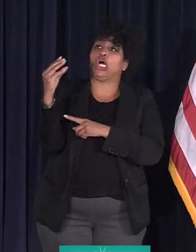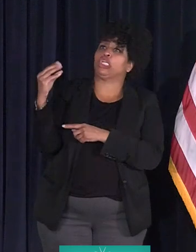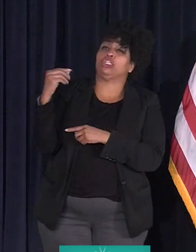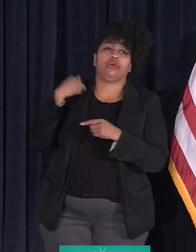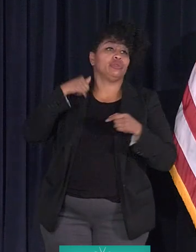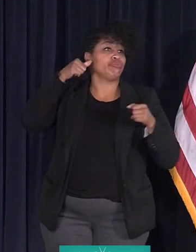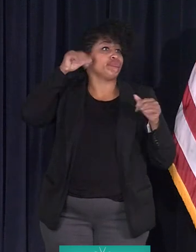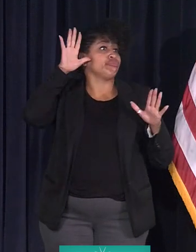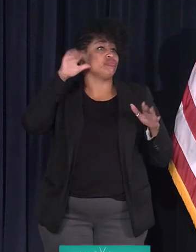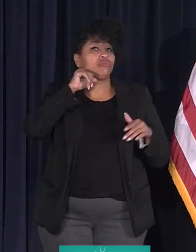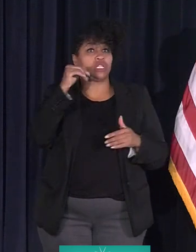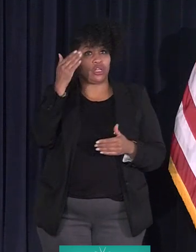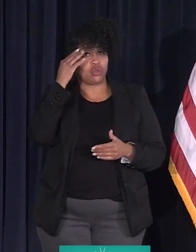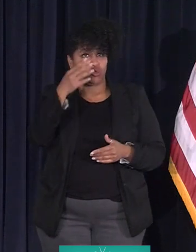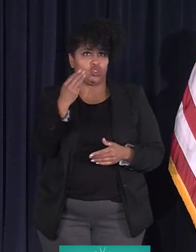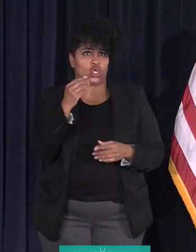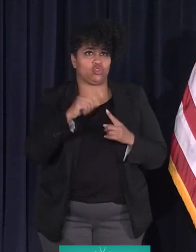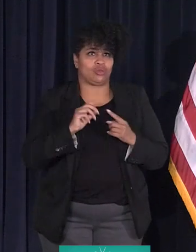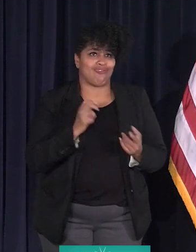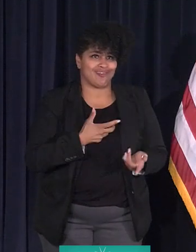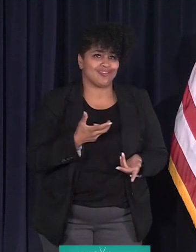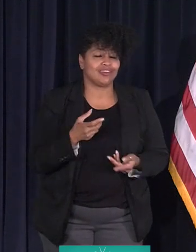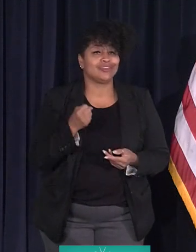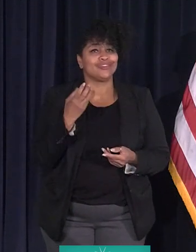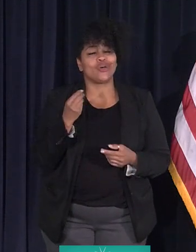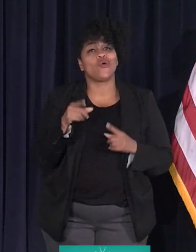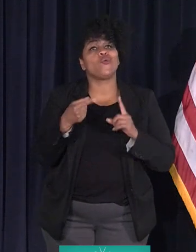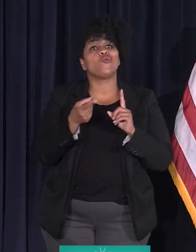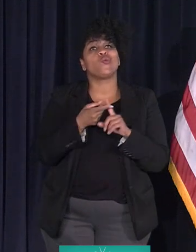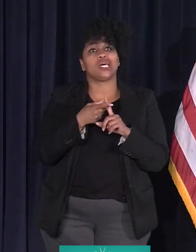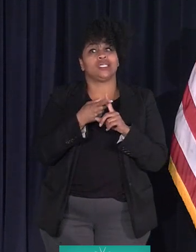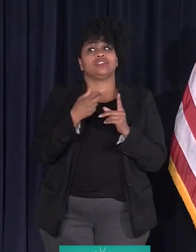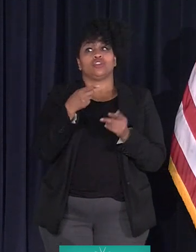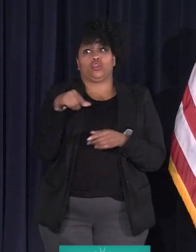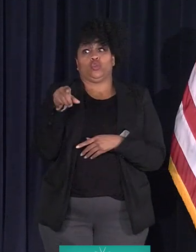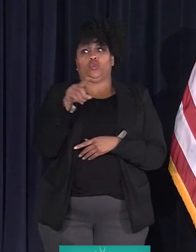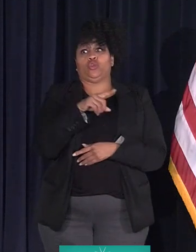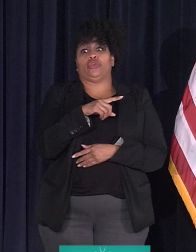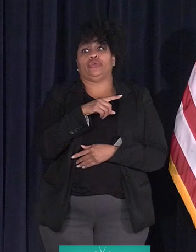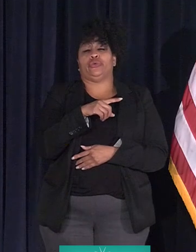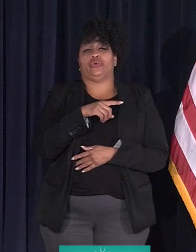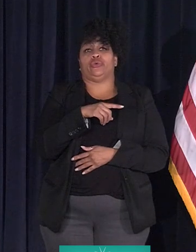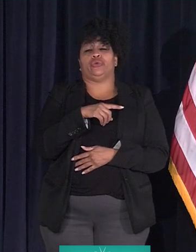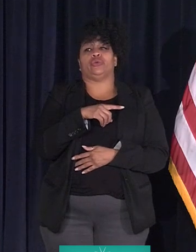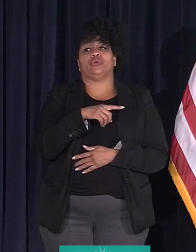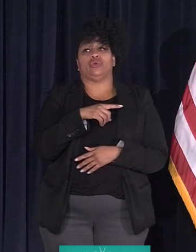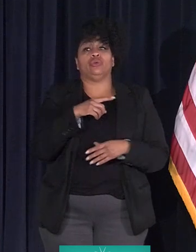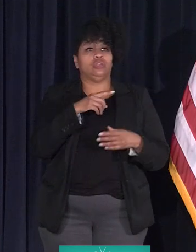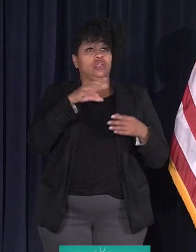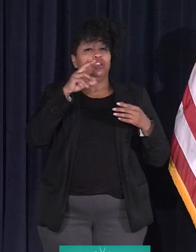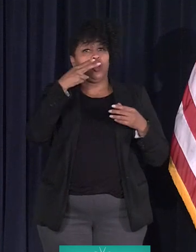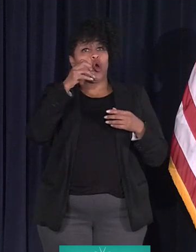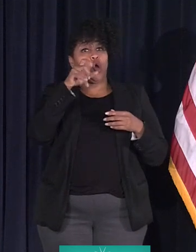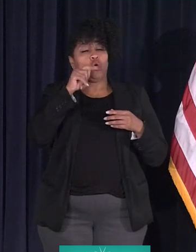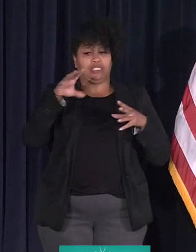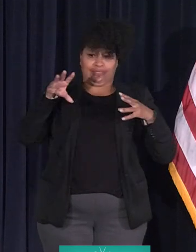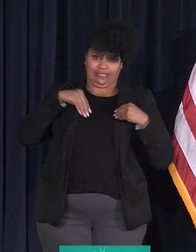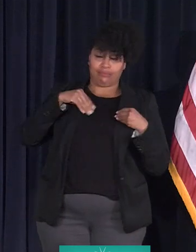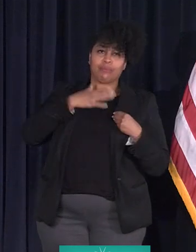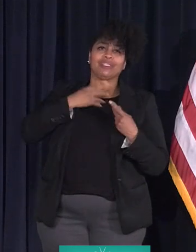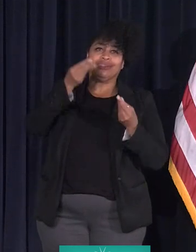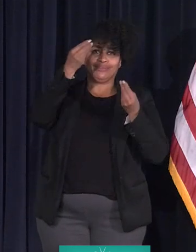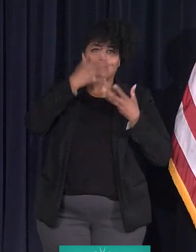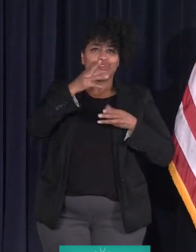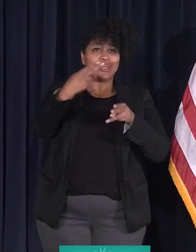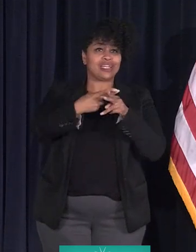that you're talking. And so when you're accepted by the host, please tell us your name